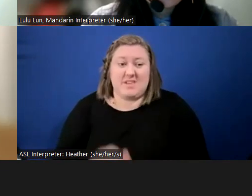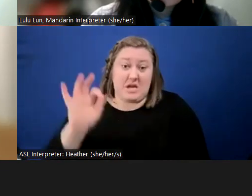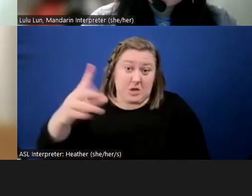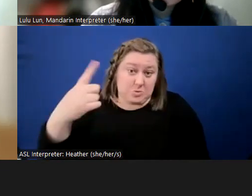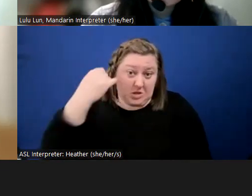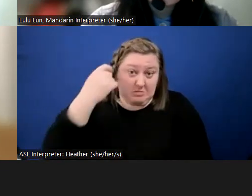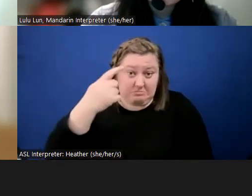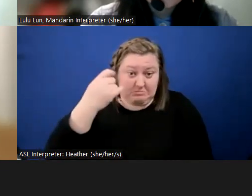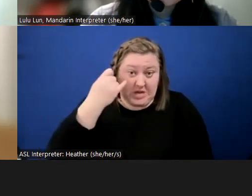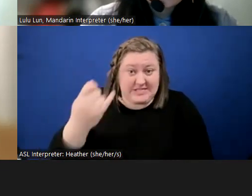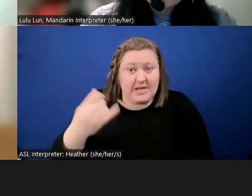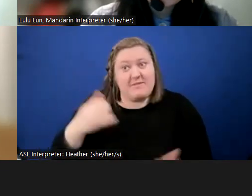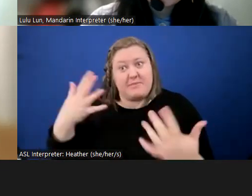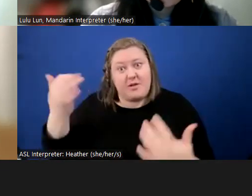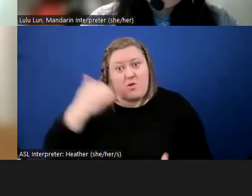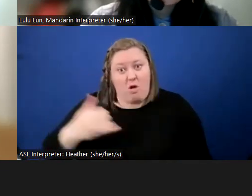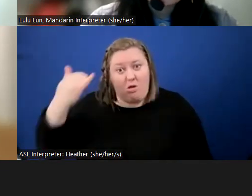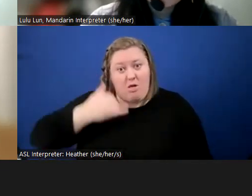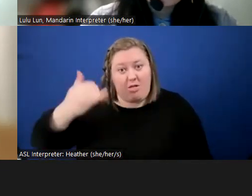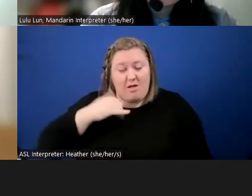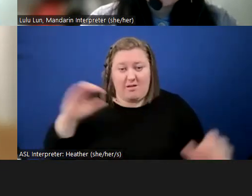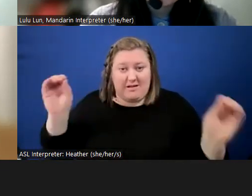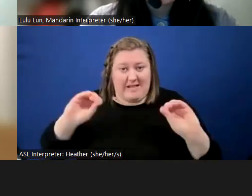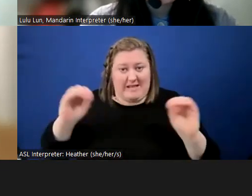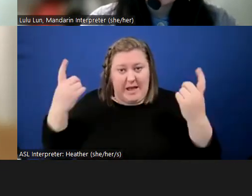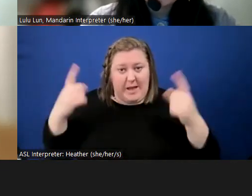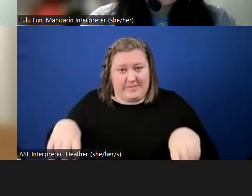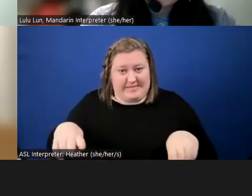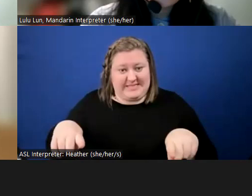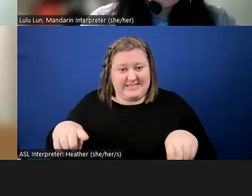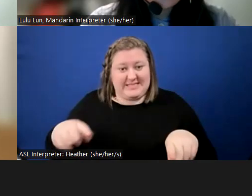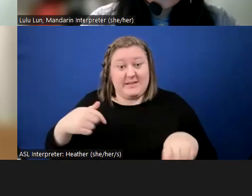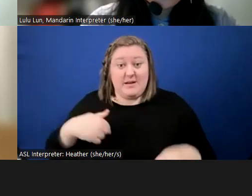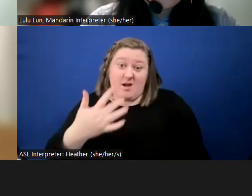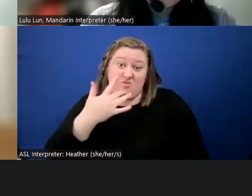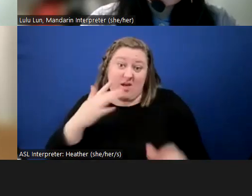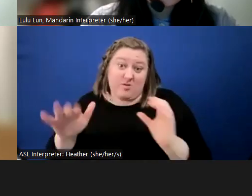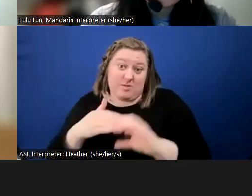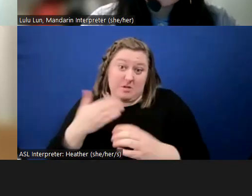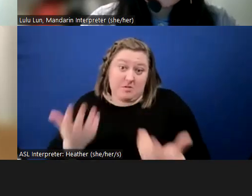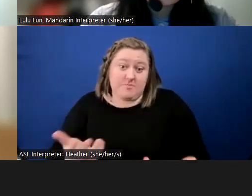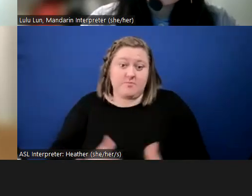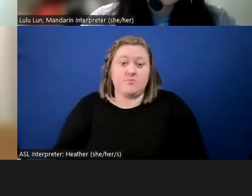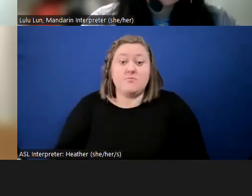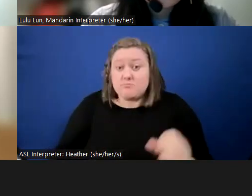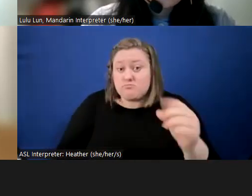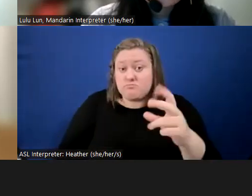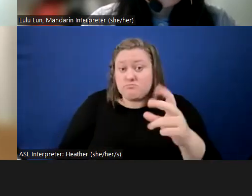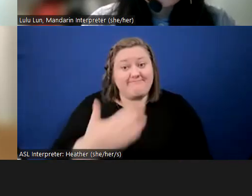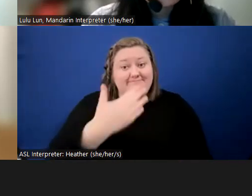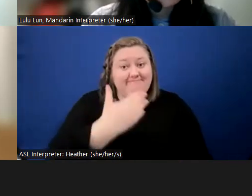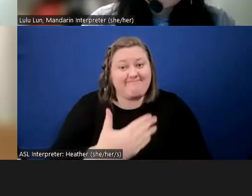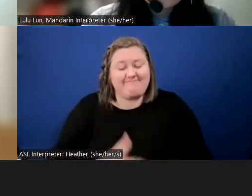I mean, I've had a lot of phone calls and nothing gets done. I do prefer email. Okay. Thank you.